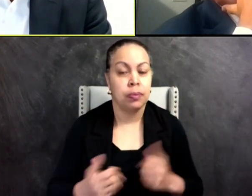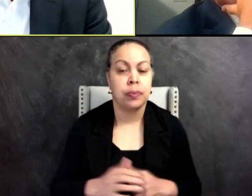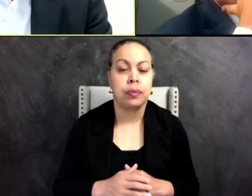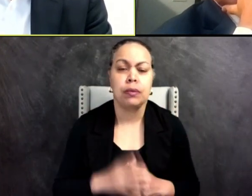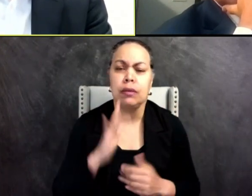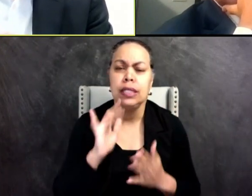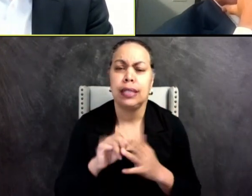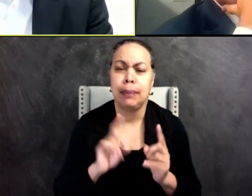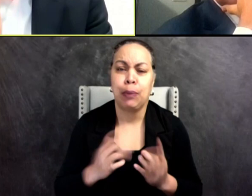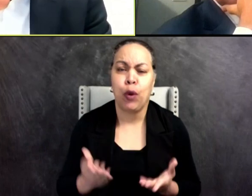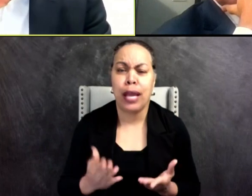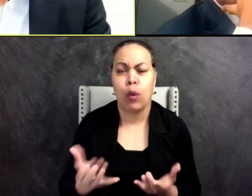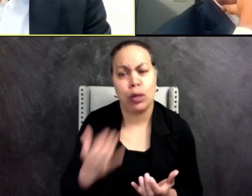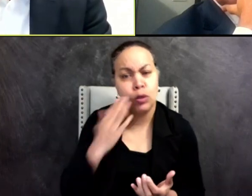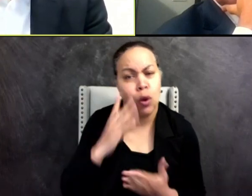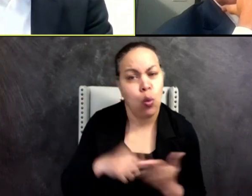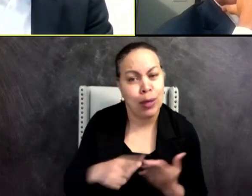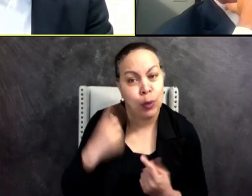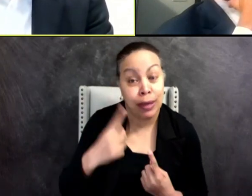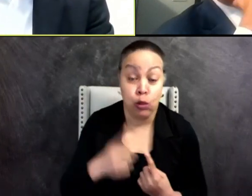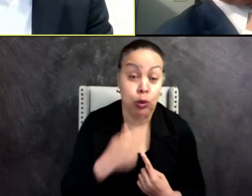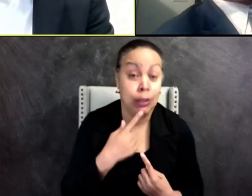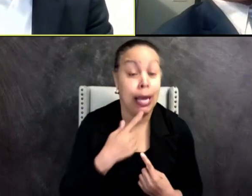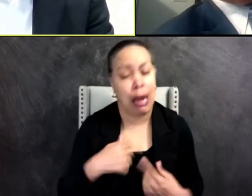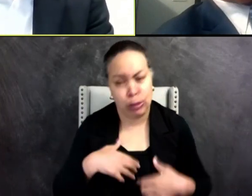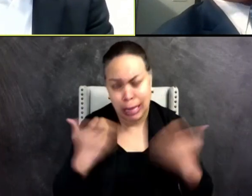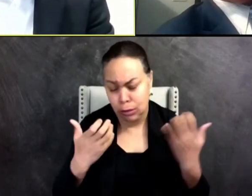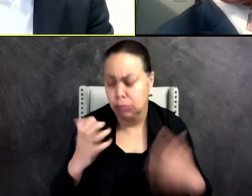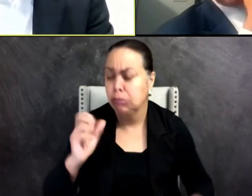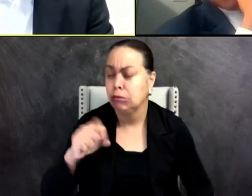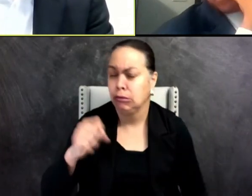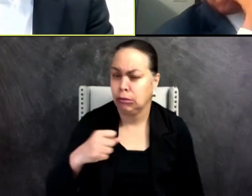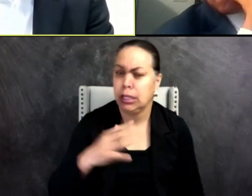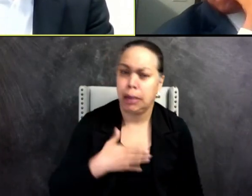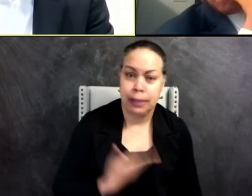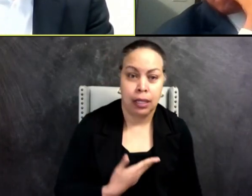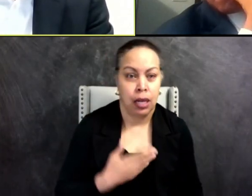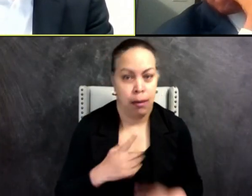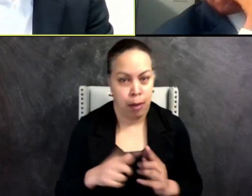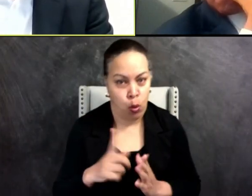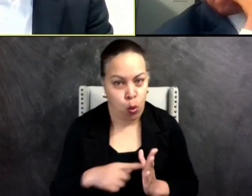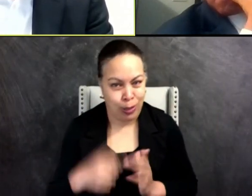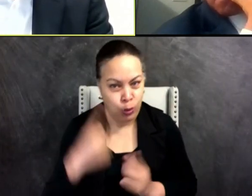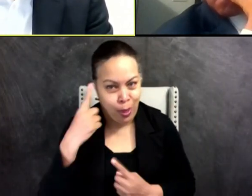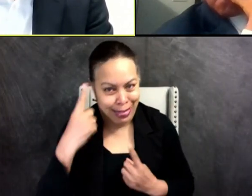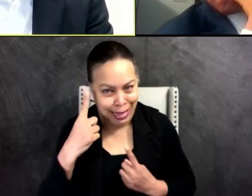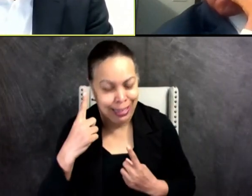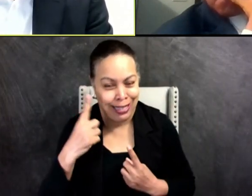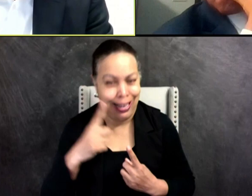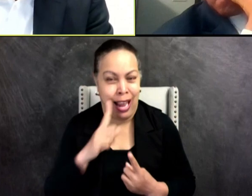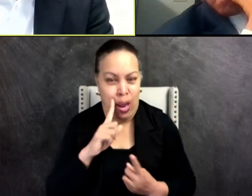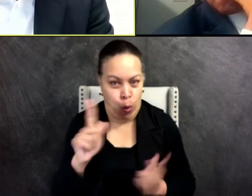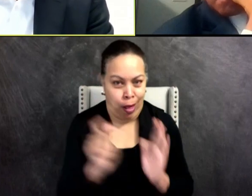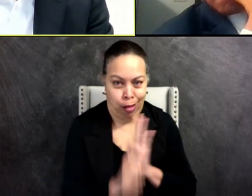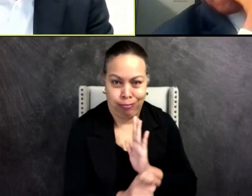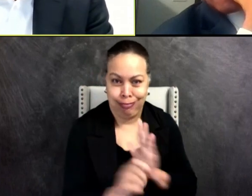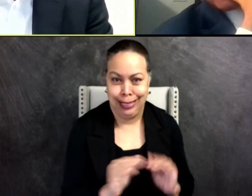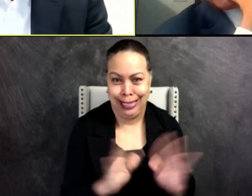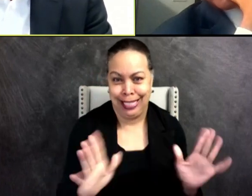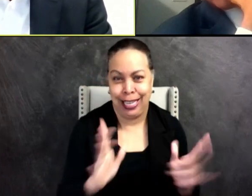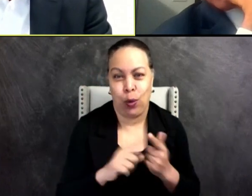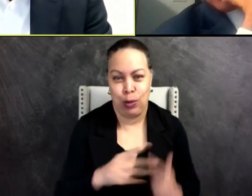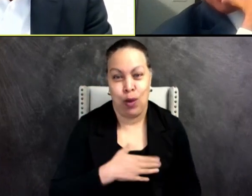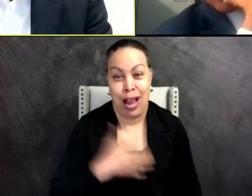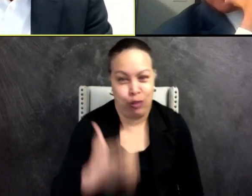want to know, what were you thinking? Because you could say I was angry, but oftentimes what you really think comes out when you're angry, right? And in your